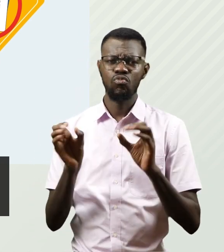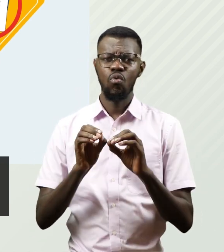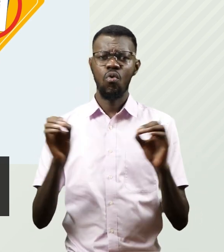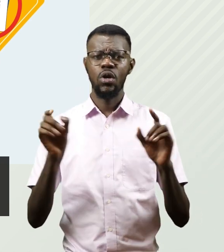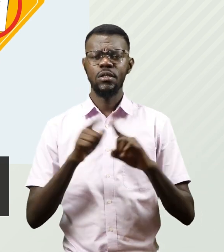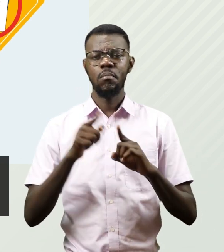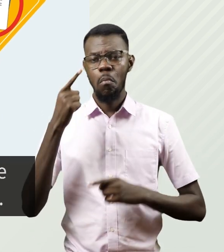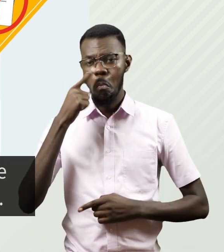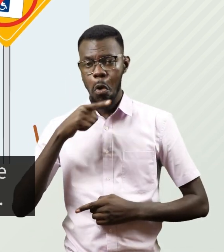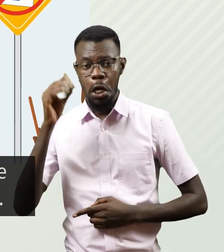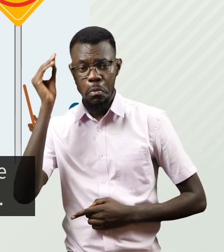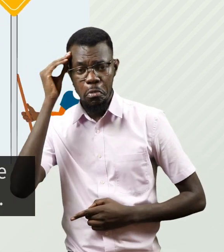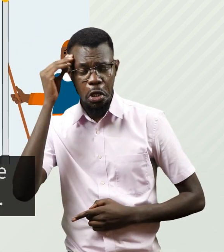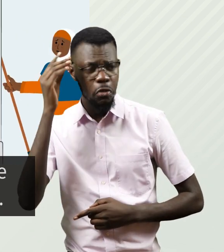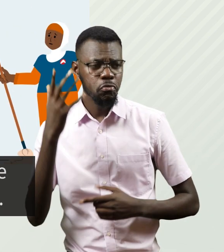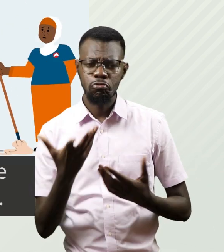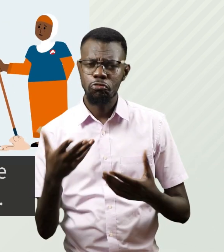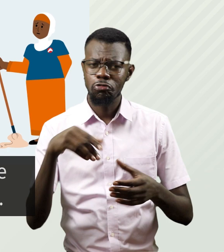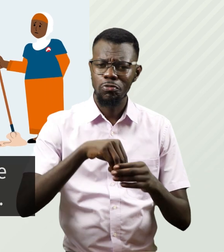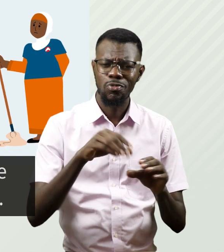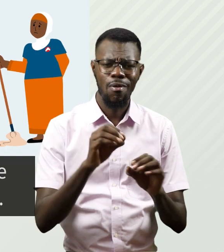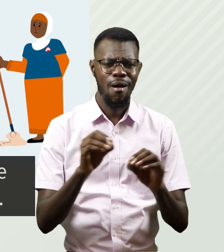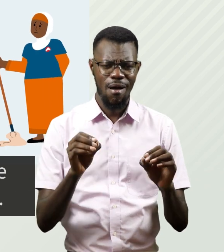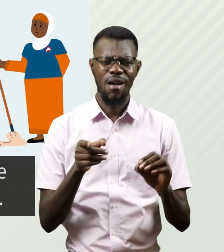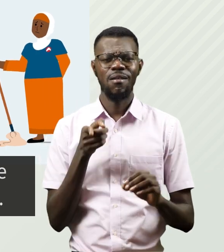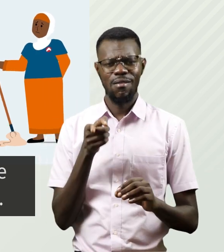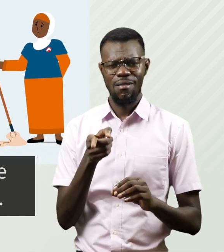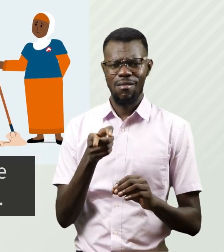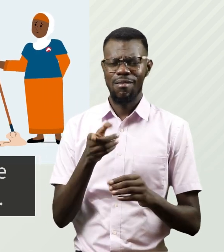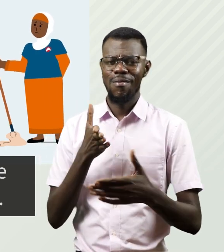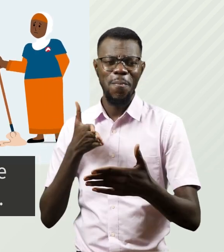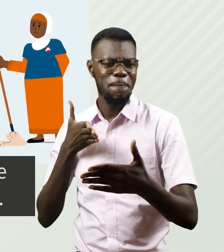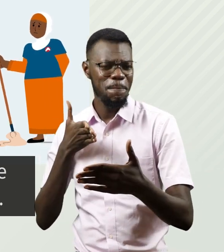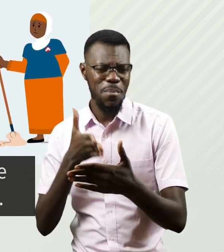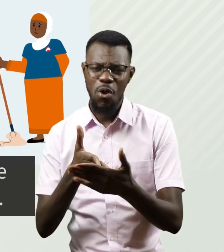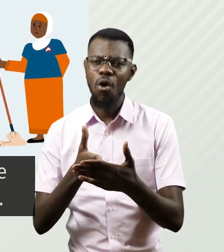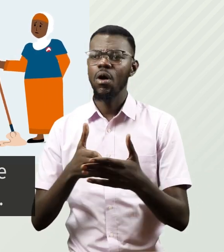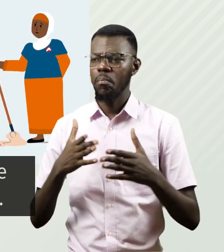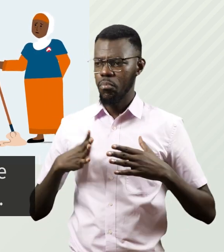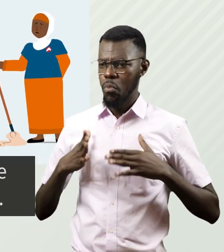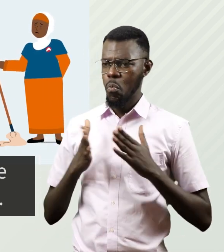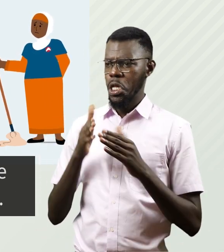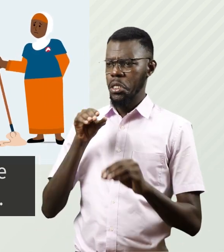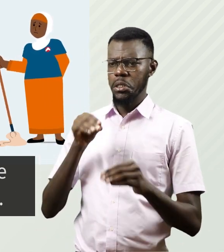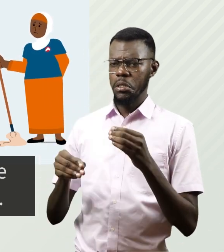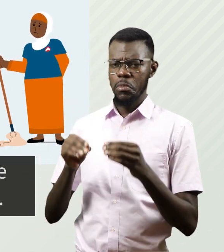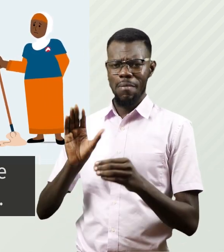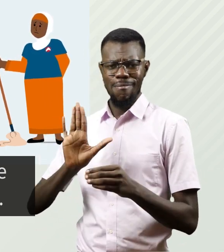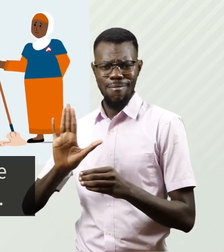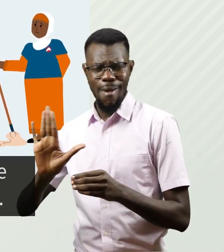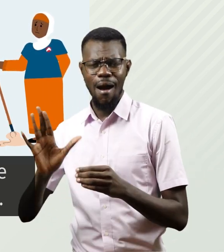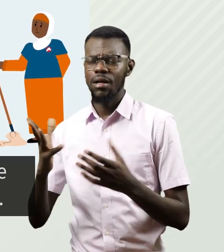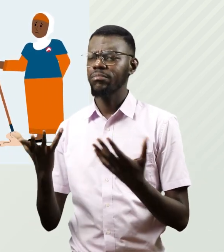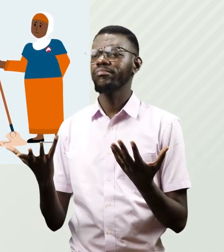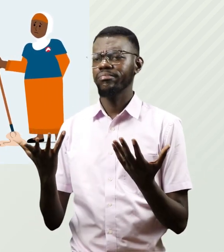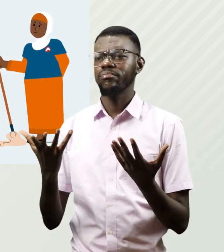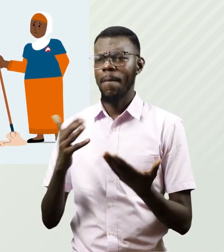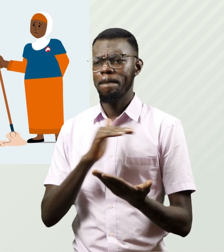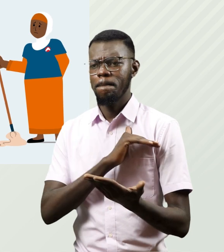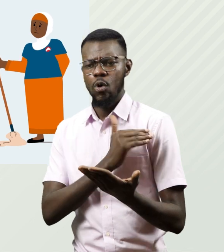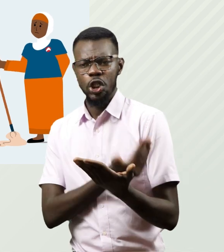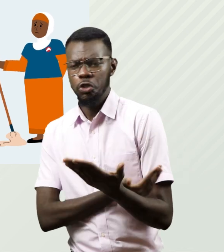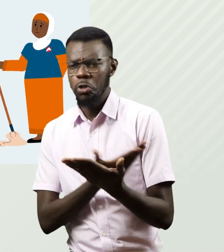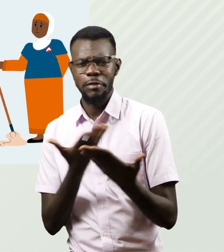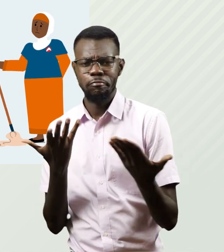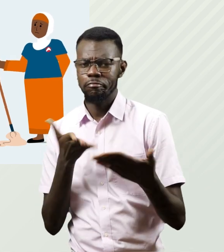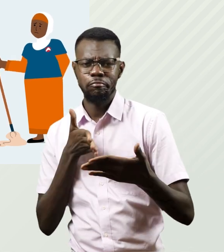education stand in the way of unlocking the true potential of persons with disabilities. Such